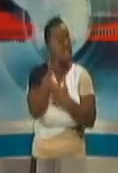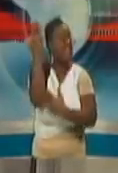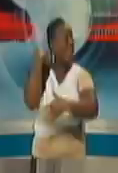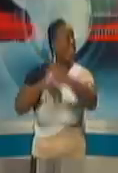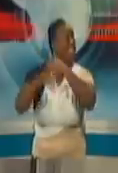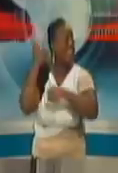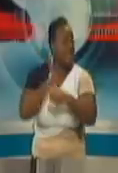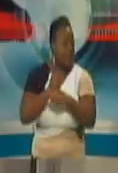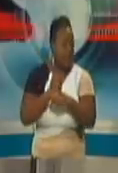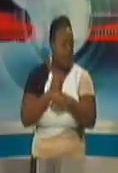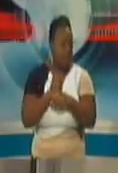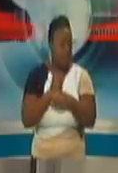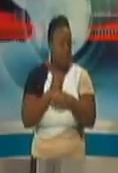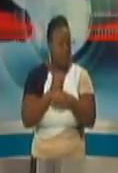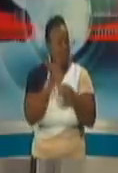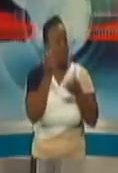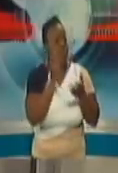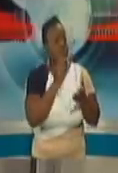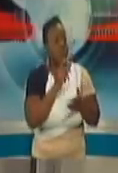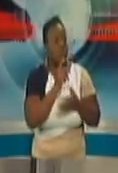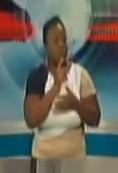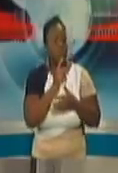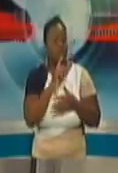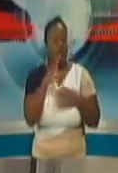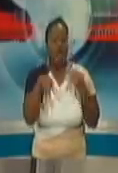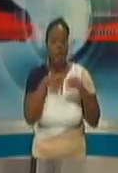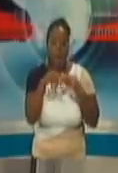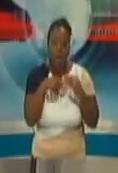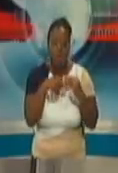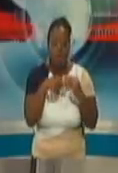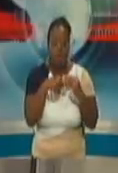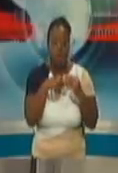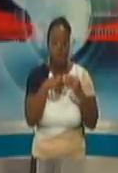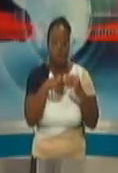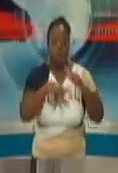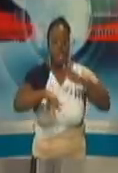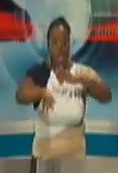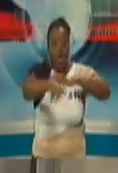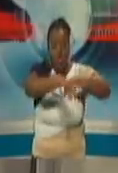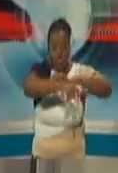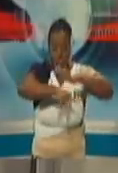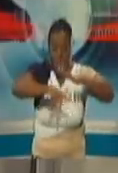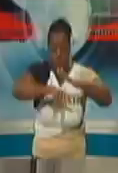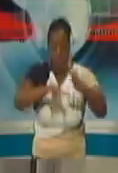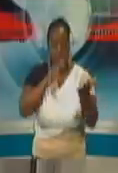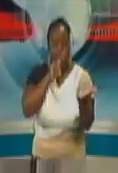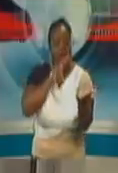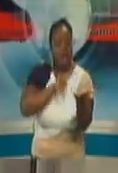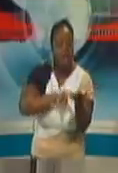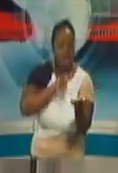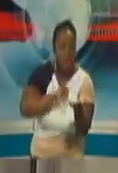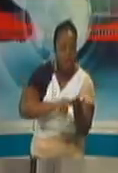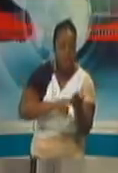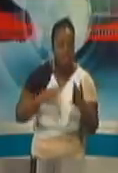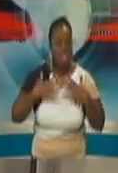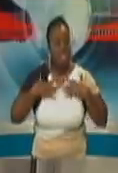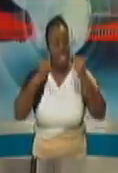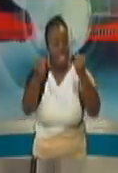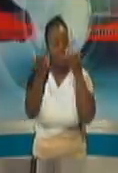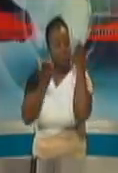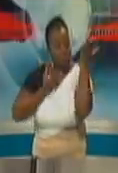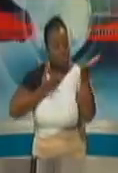which that note spoke to the provision of primary health and emergency health services for